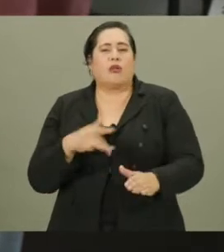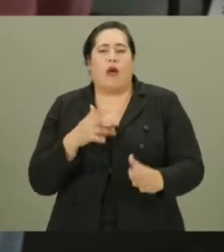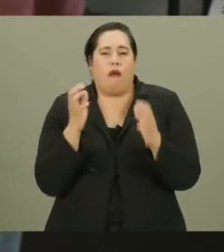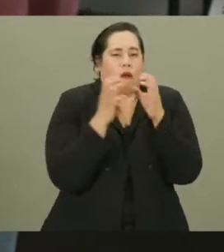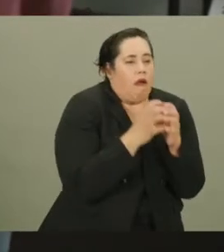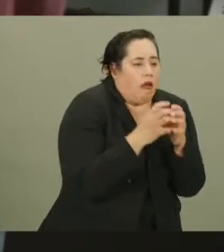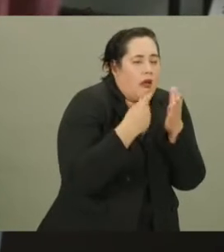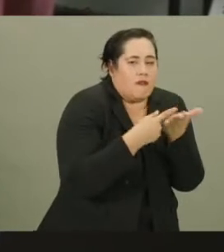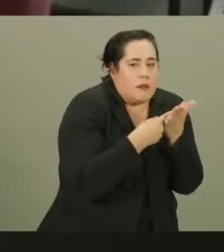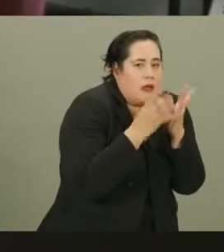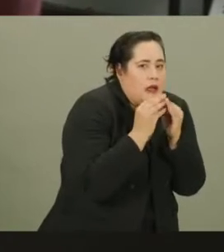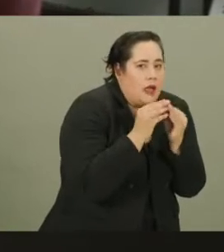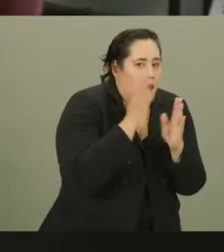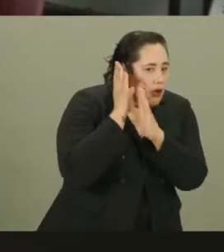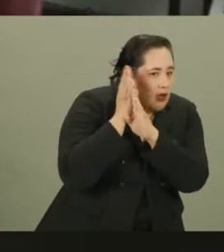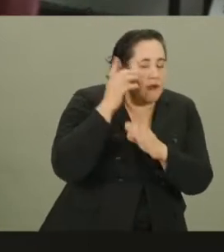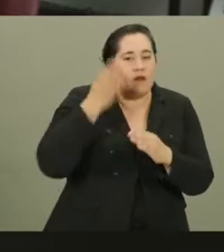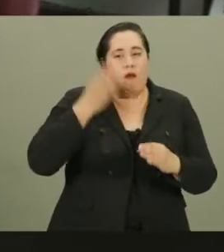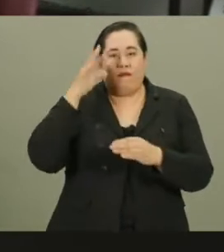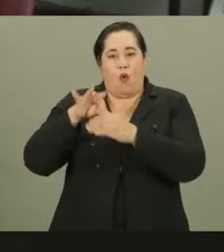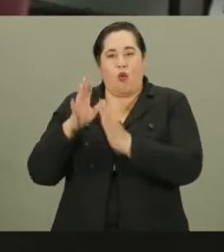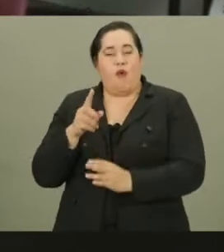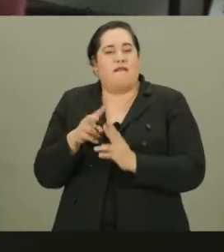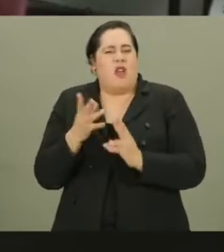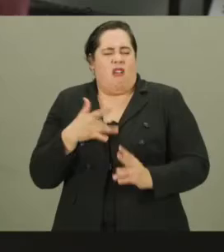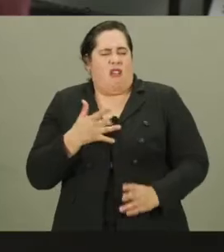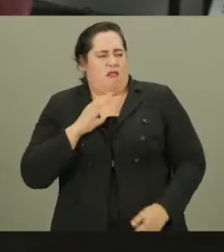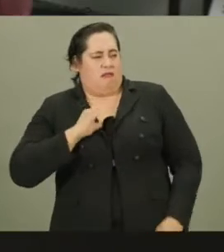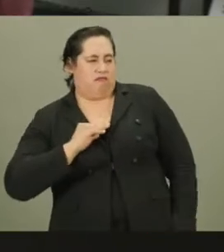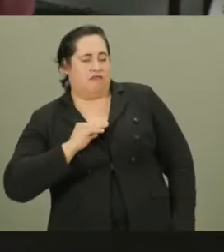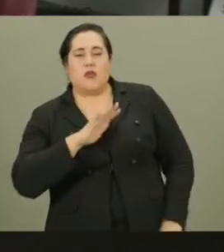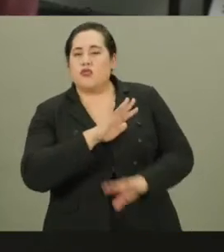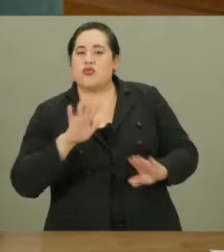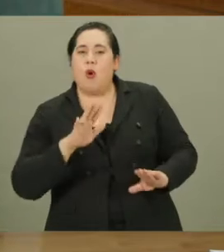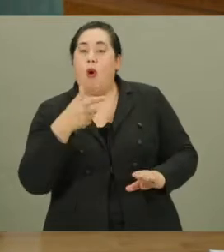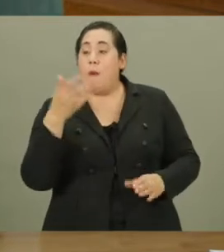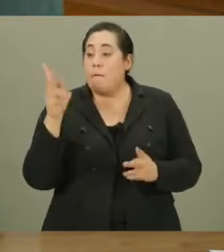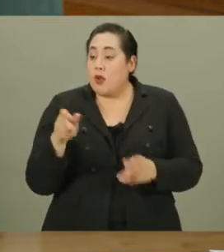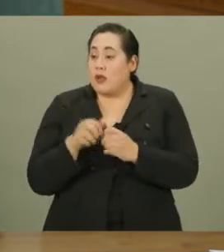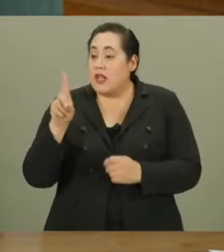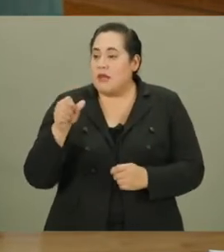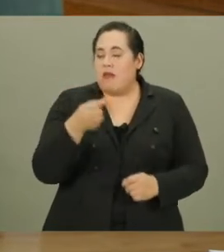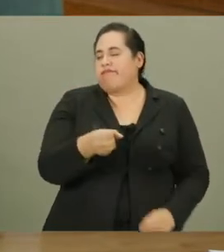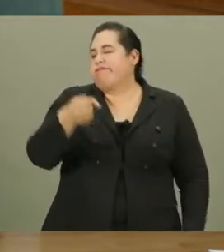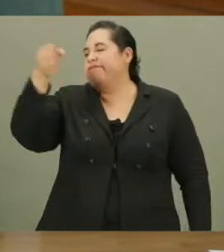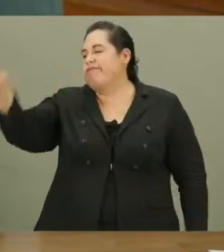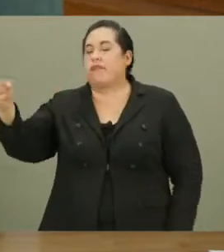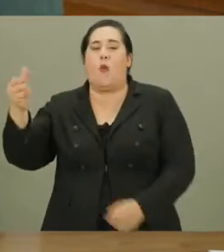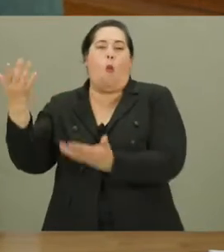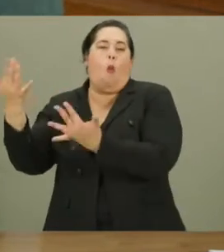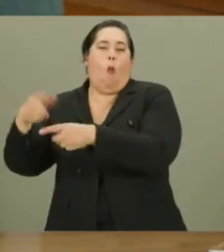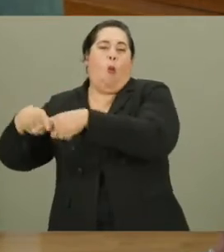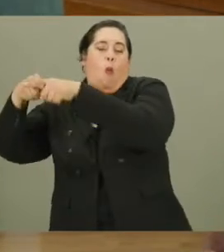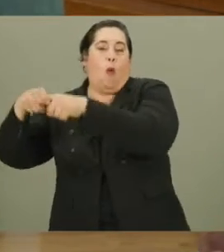Don't start huddling or having meetings in front of the voters. This is very demeaning. Don't put the person with a disability in